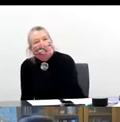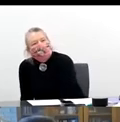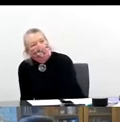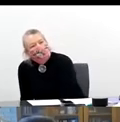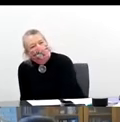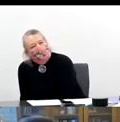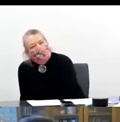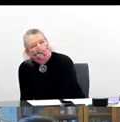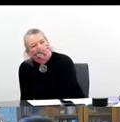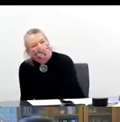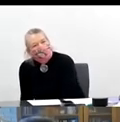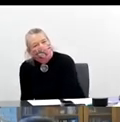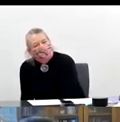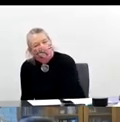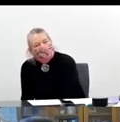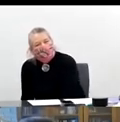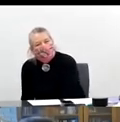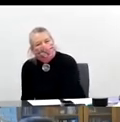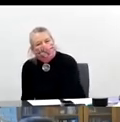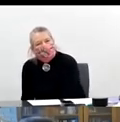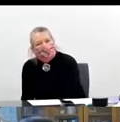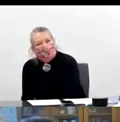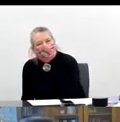Secretary Crouch, would you like to add to that?